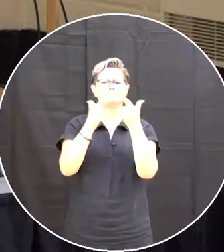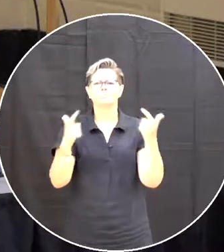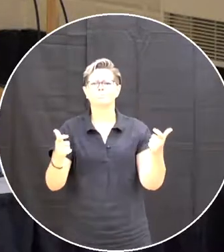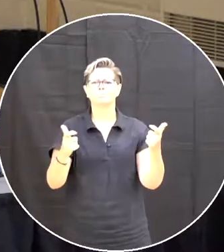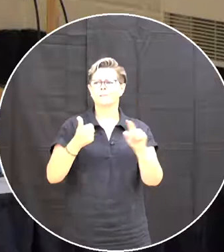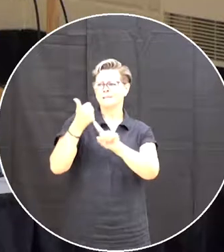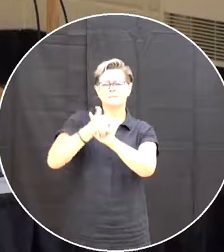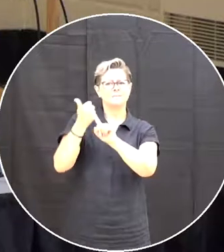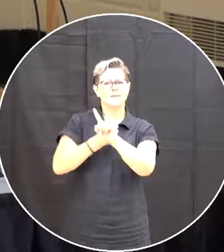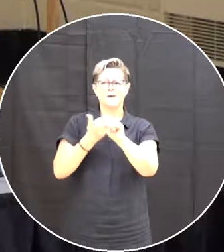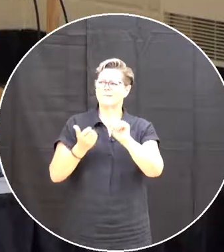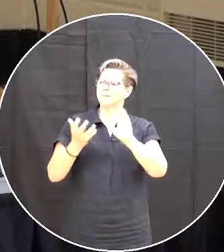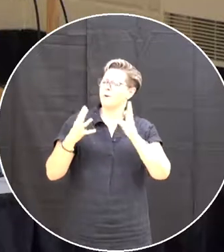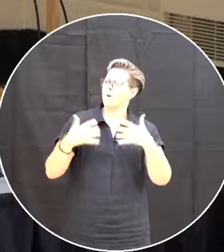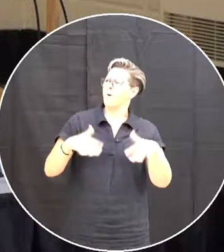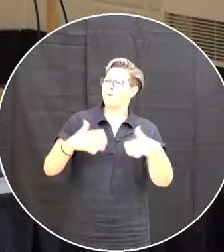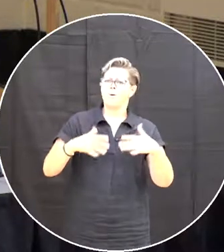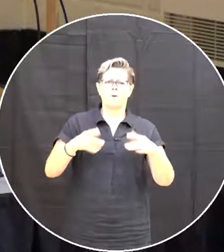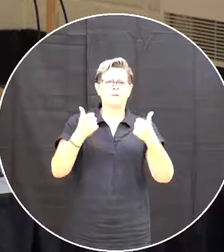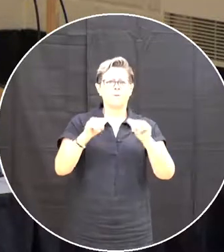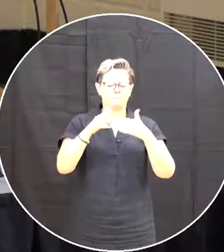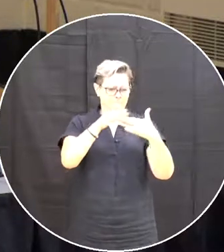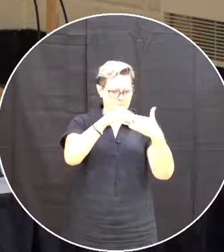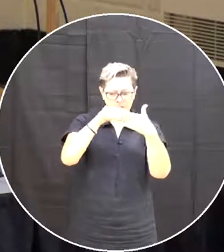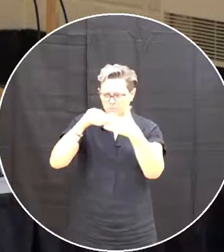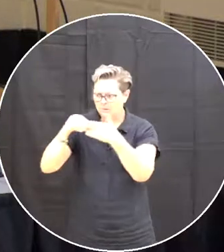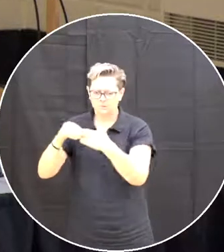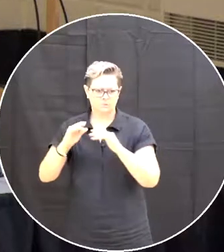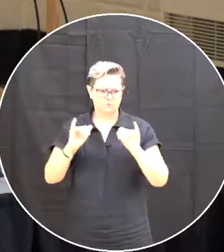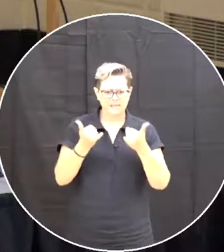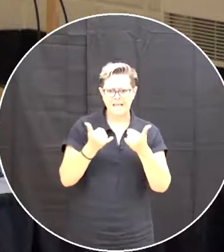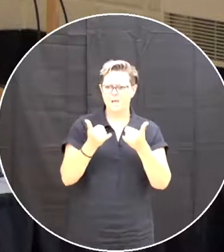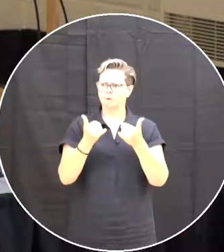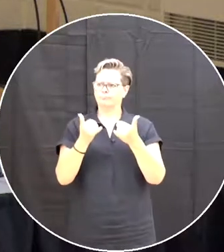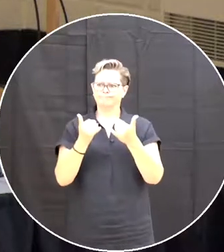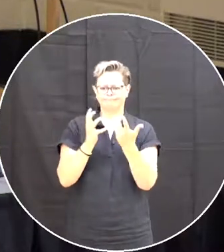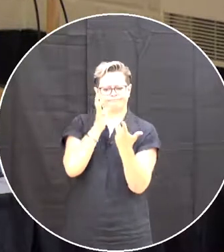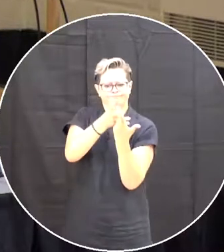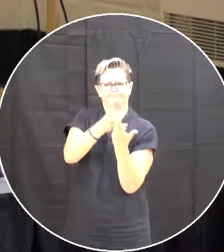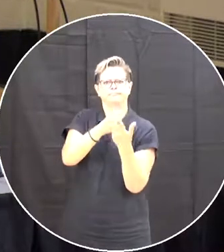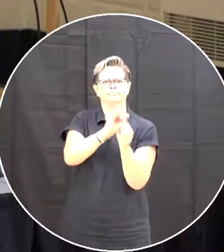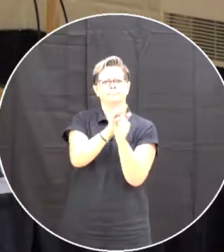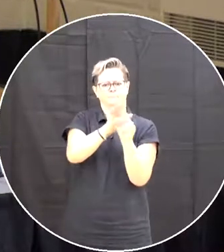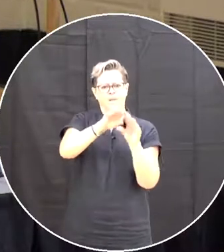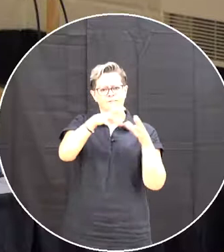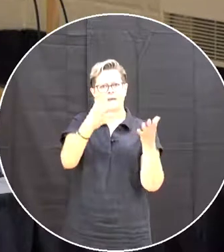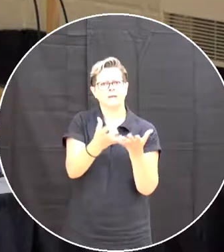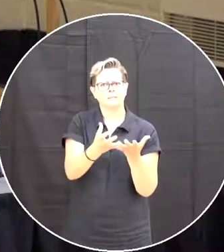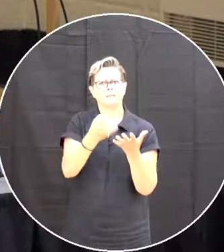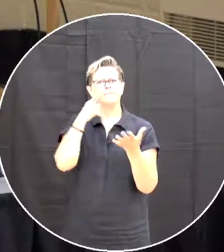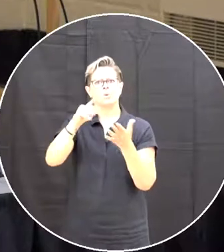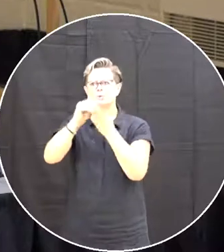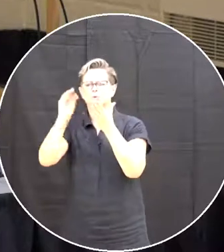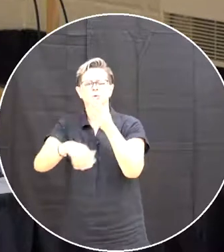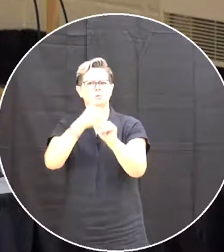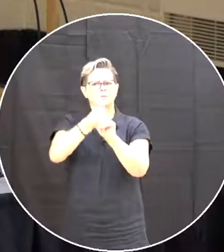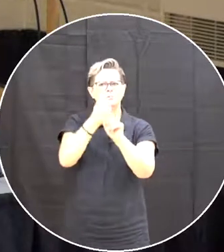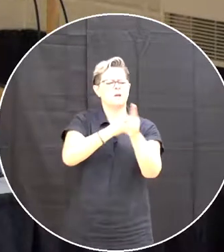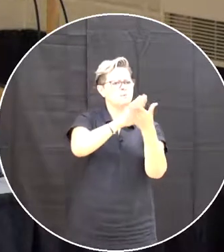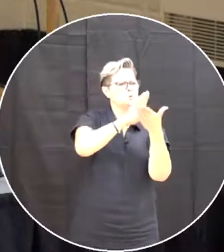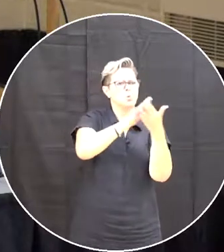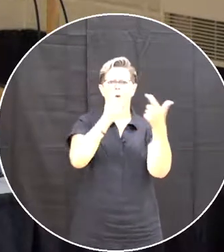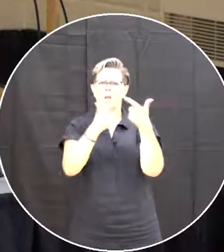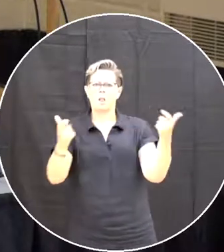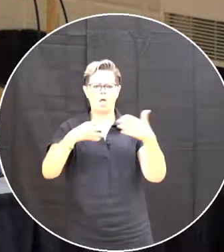Be agile And nimble In doing the very best Possible For our students In this last Year of challenges